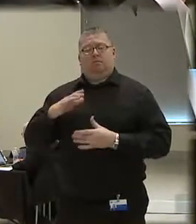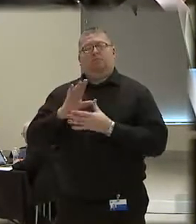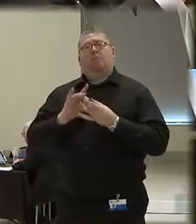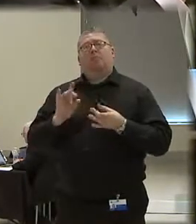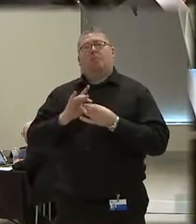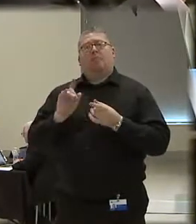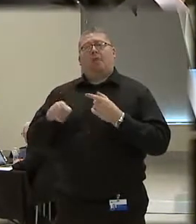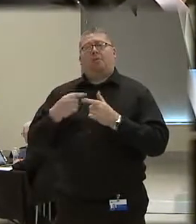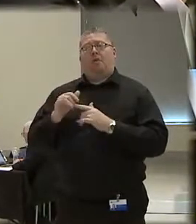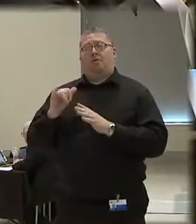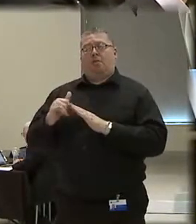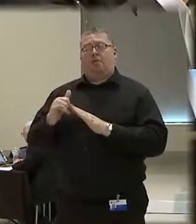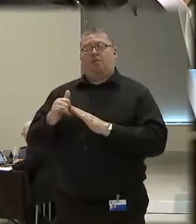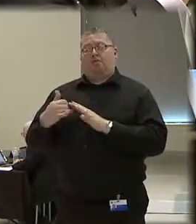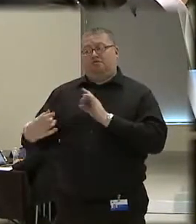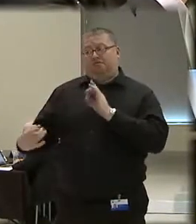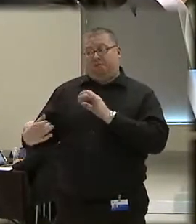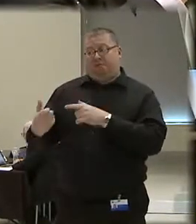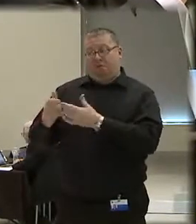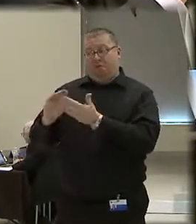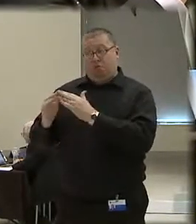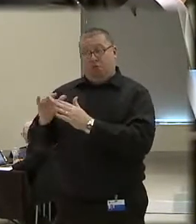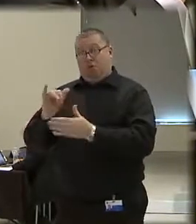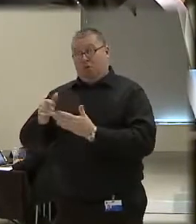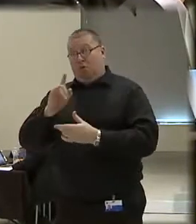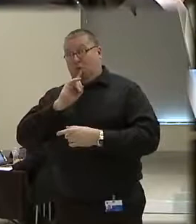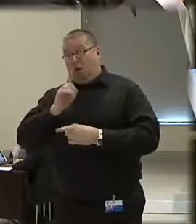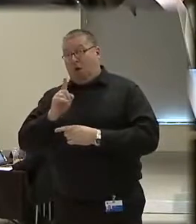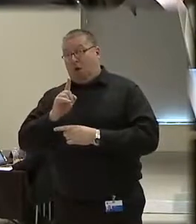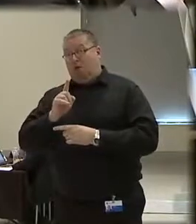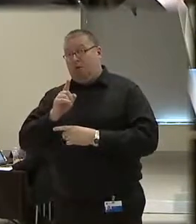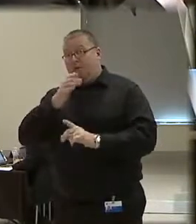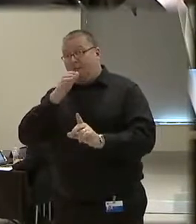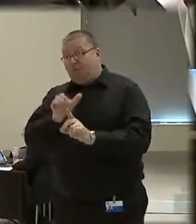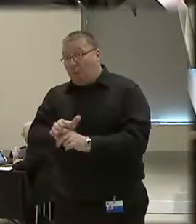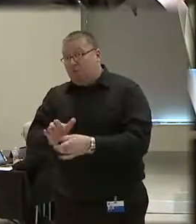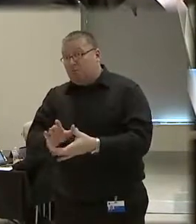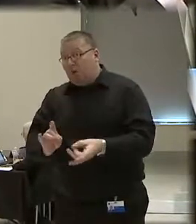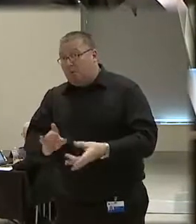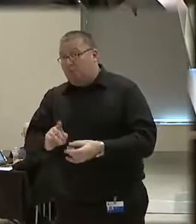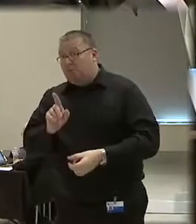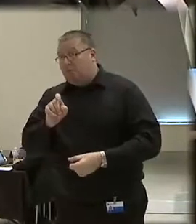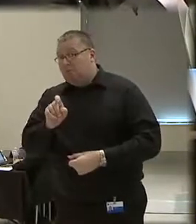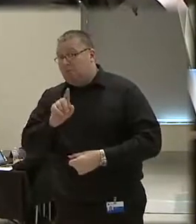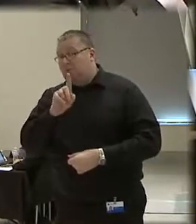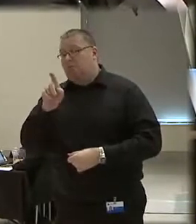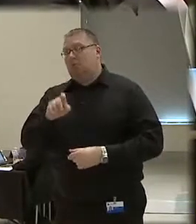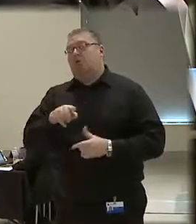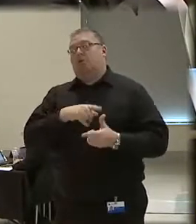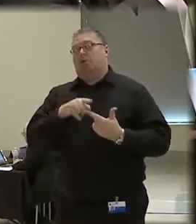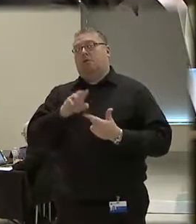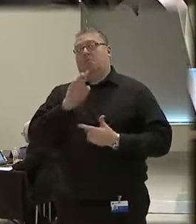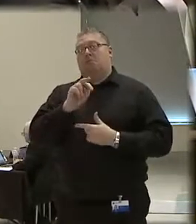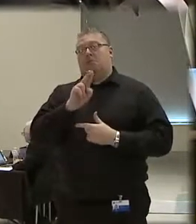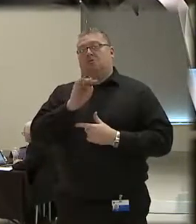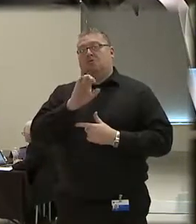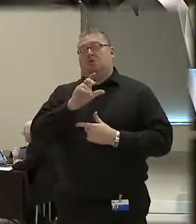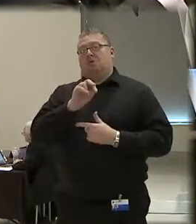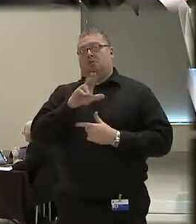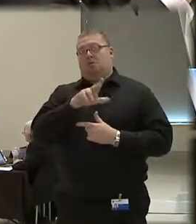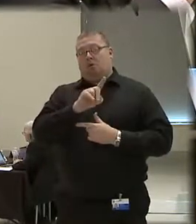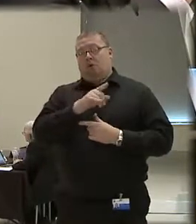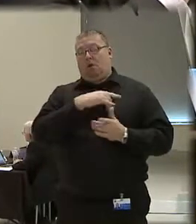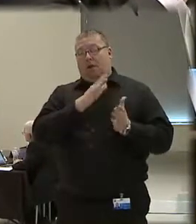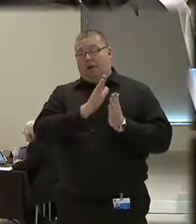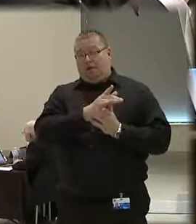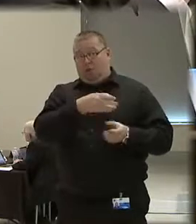about that includes civilians and officers, are those compelled statements? And then, Mr. McDonald, I'd give you the opportunity, if you know,